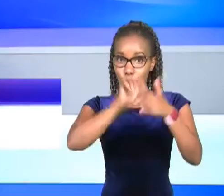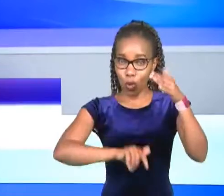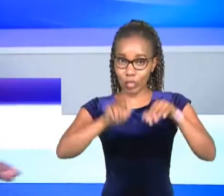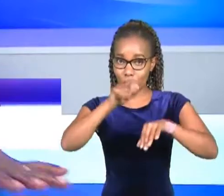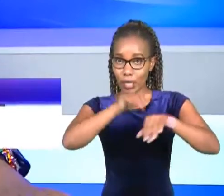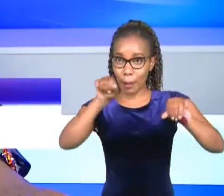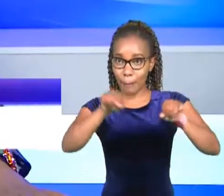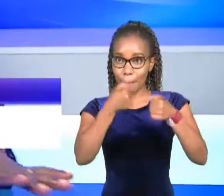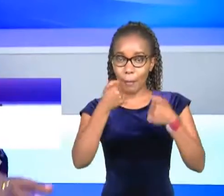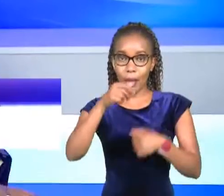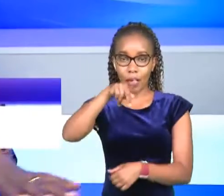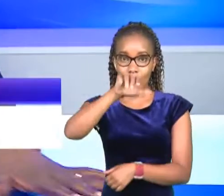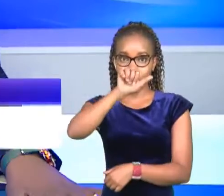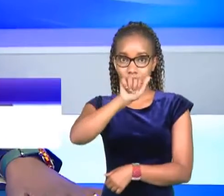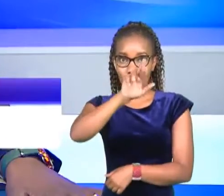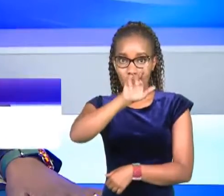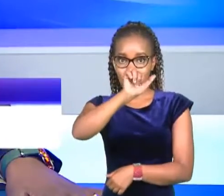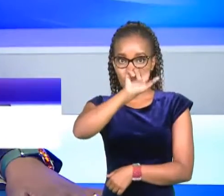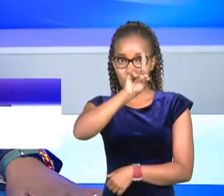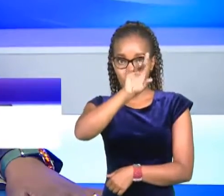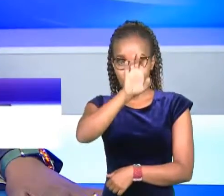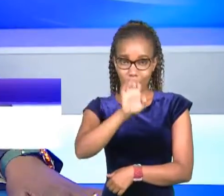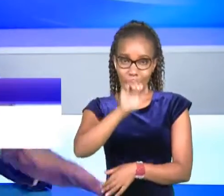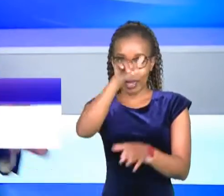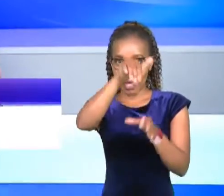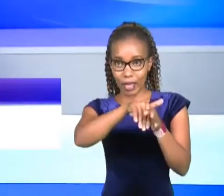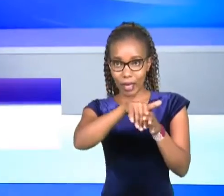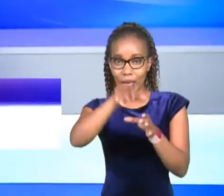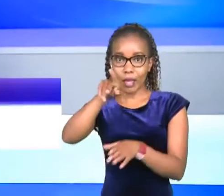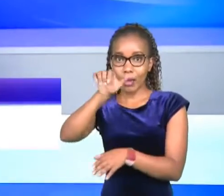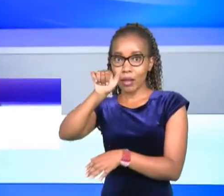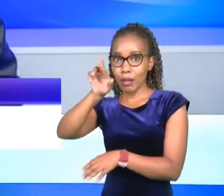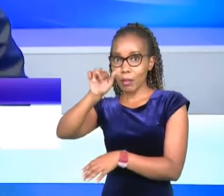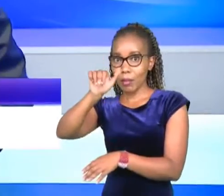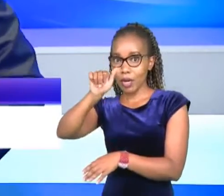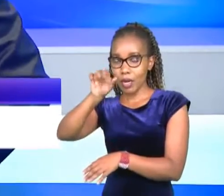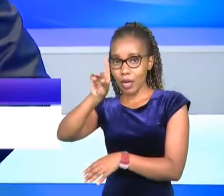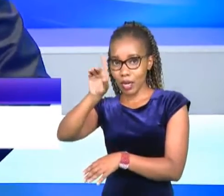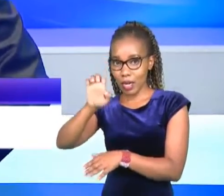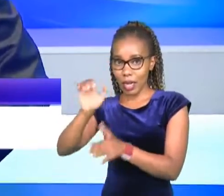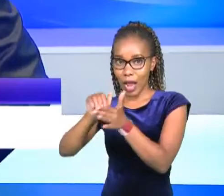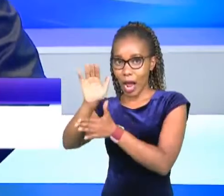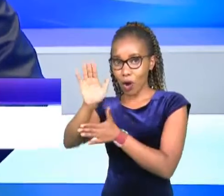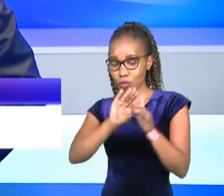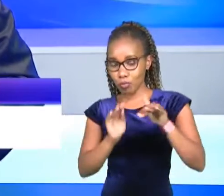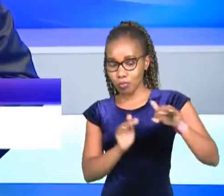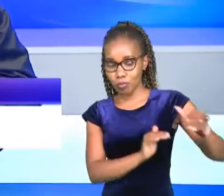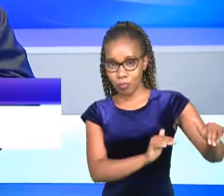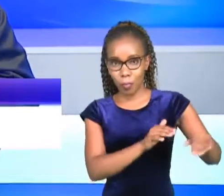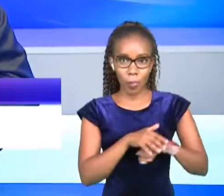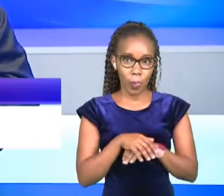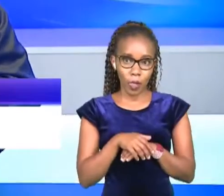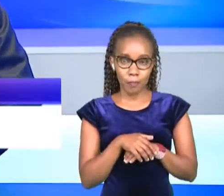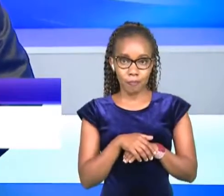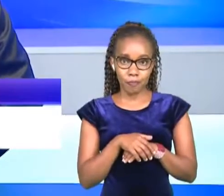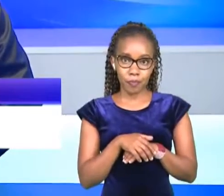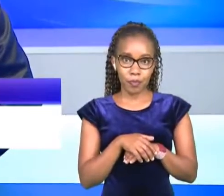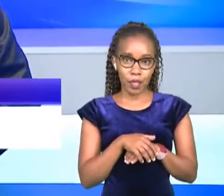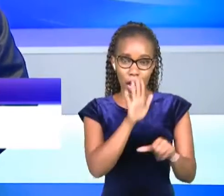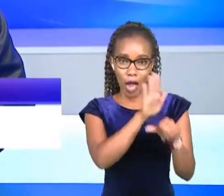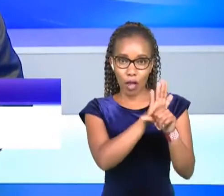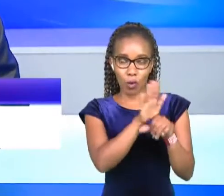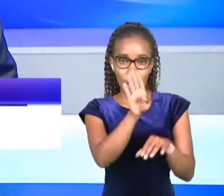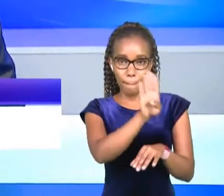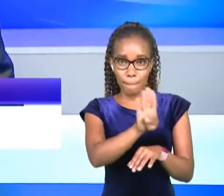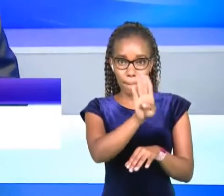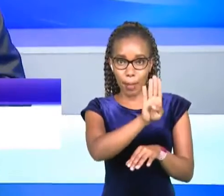that is parade parade in you're calling the parade to attention moving on a multi-billion investment project at